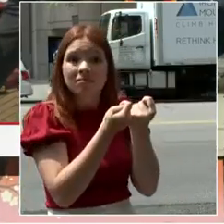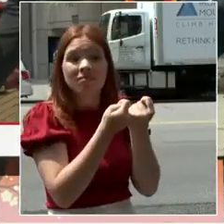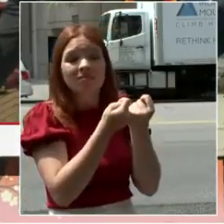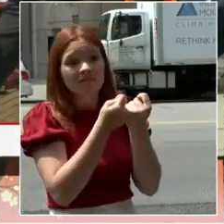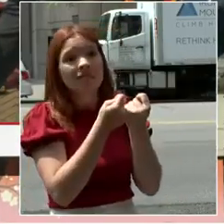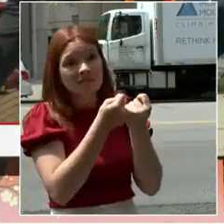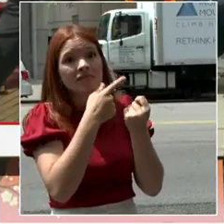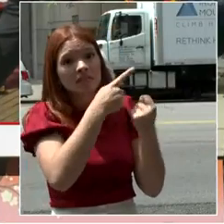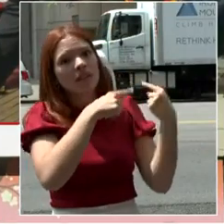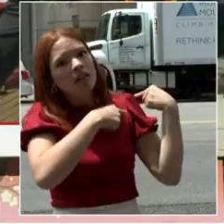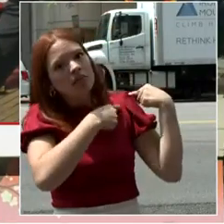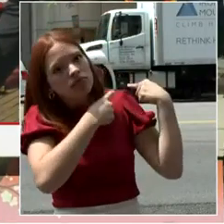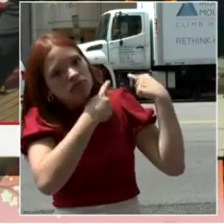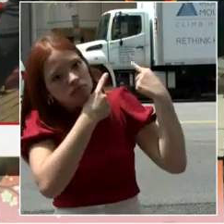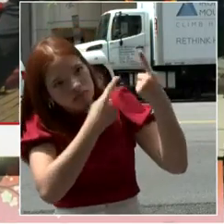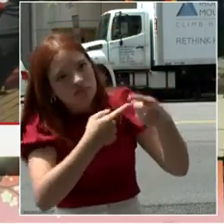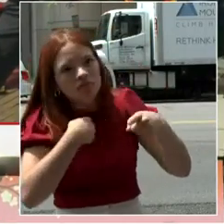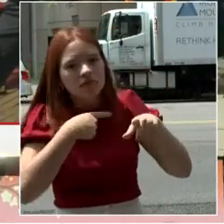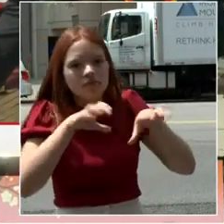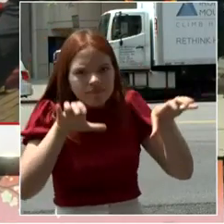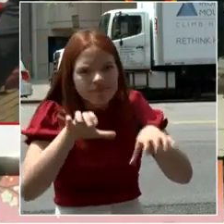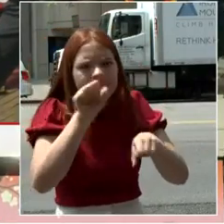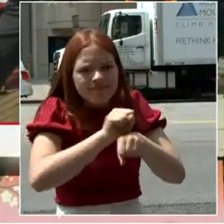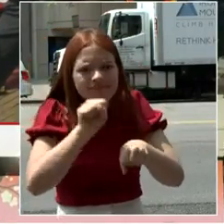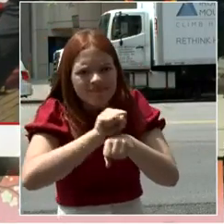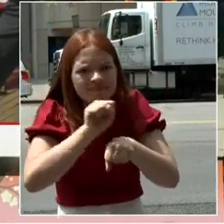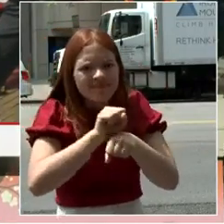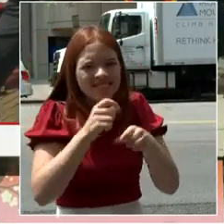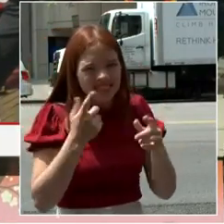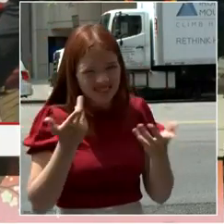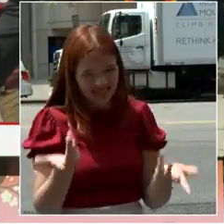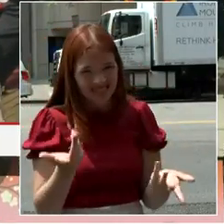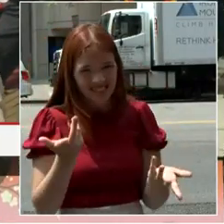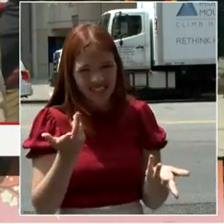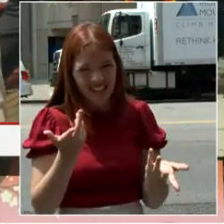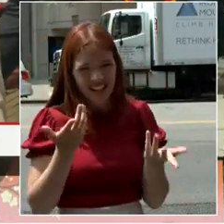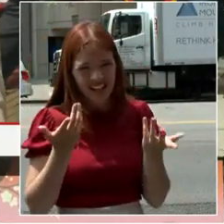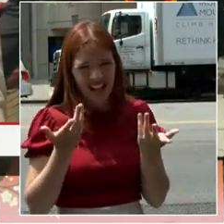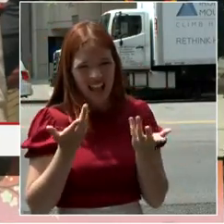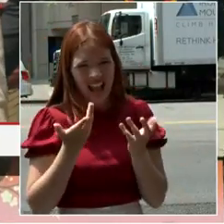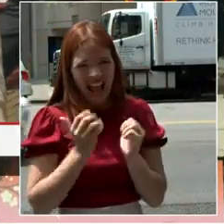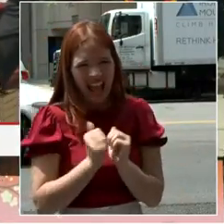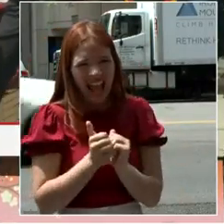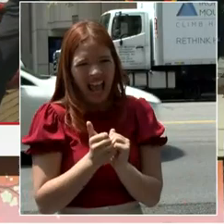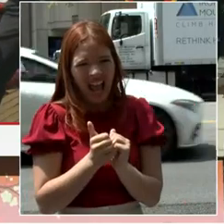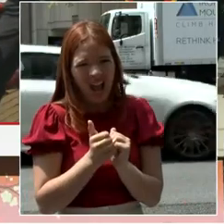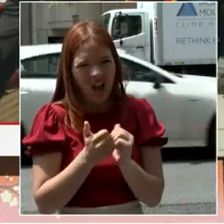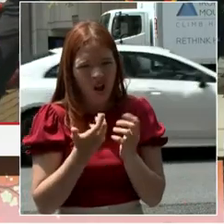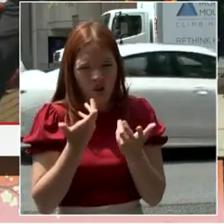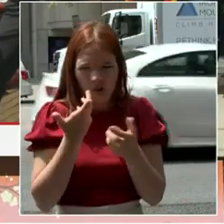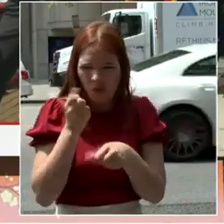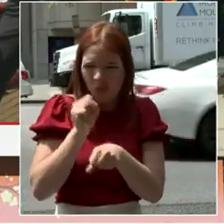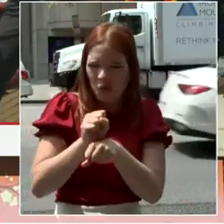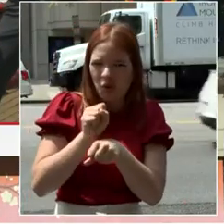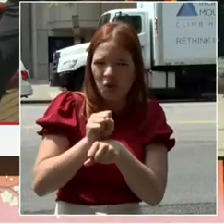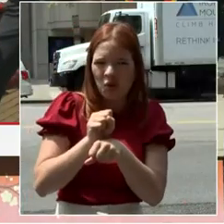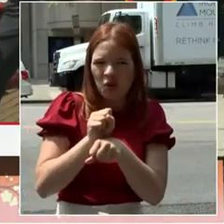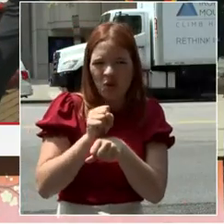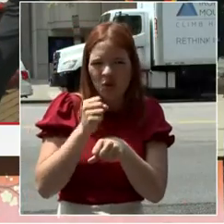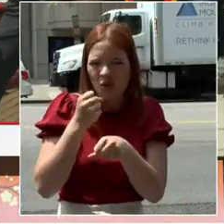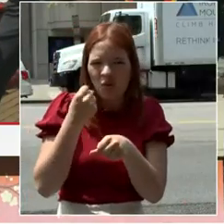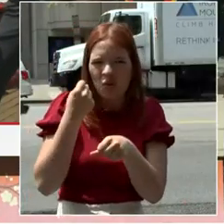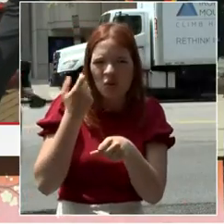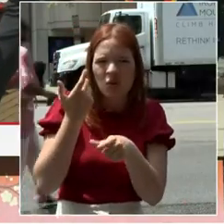assets. And think about the new workforce and how we're going to make sure we have a vibrant and